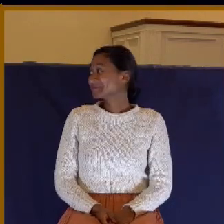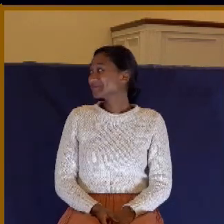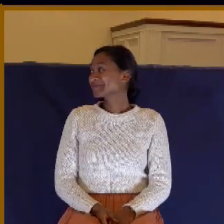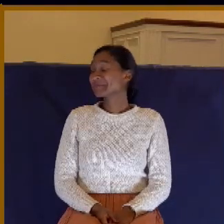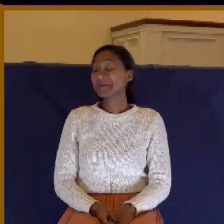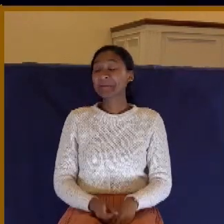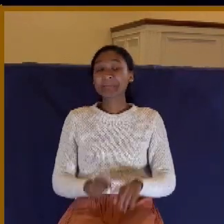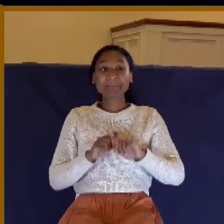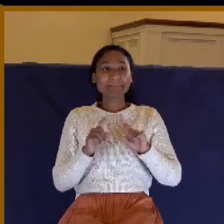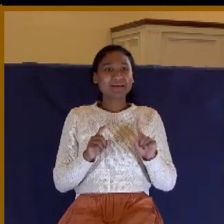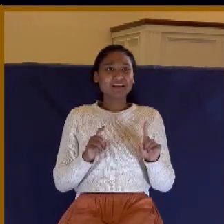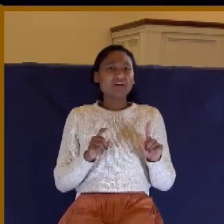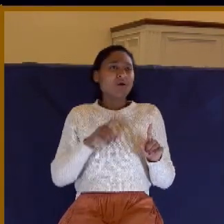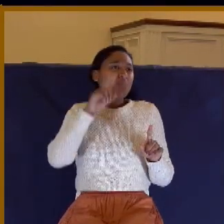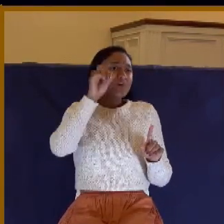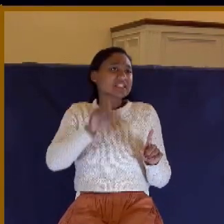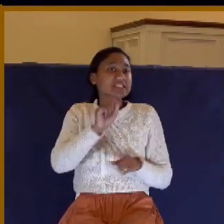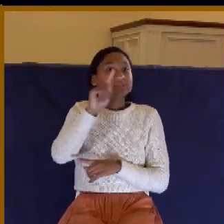But we have to have style.